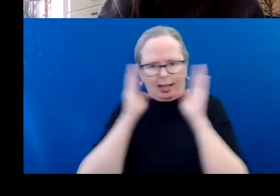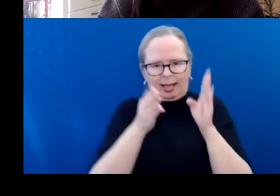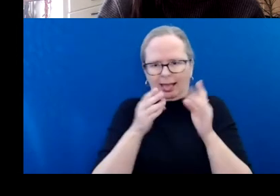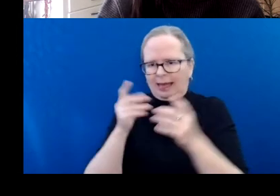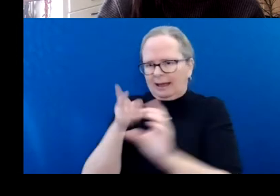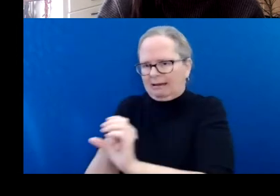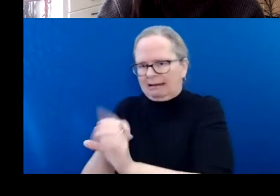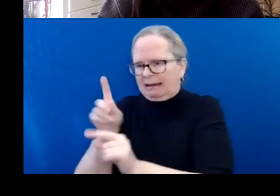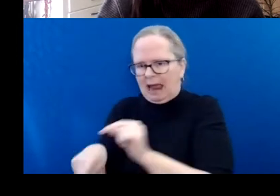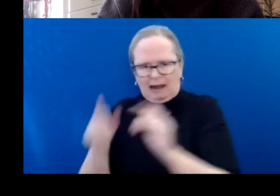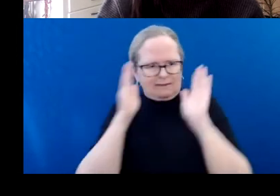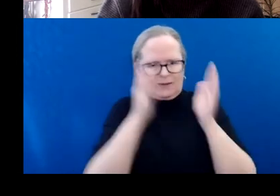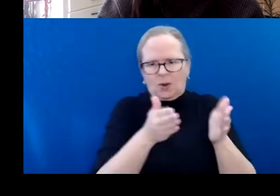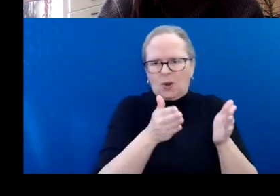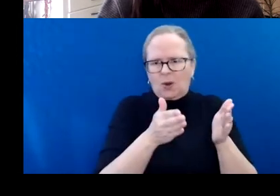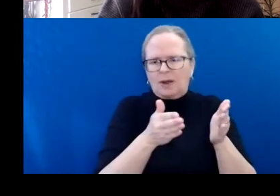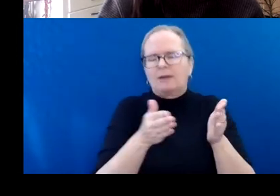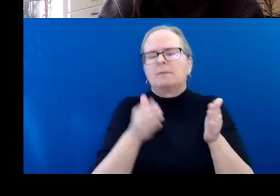this as well in your application.